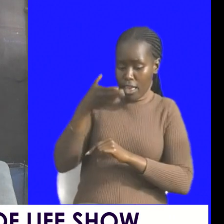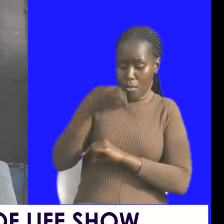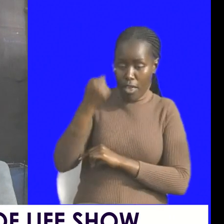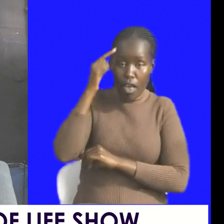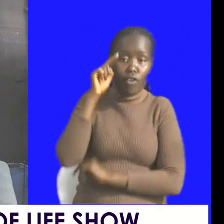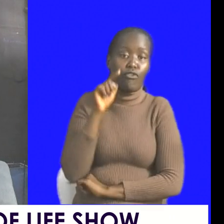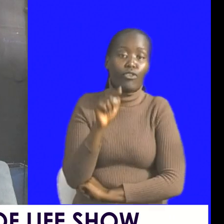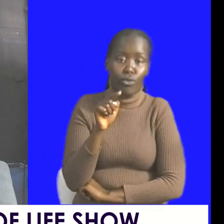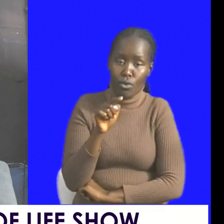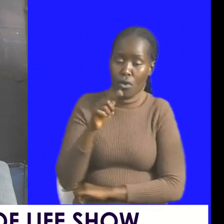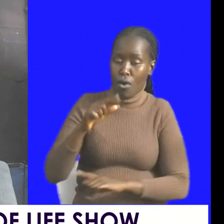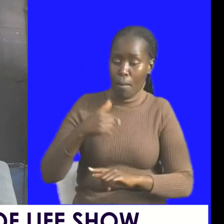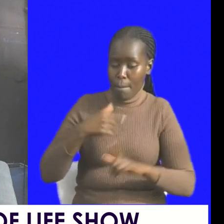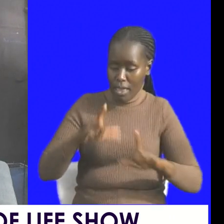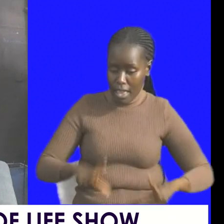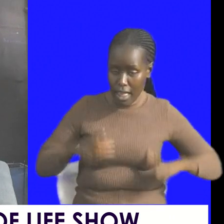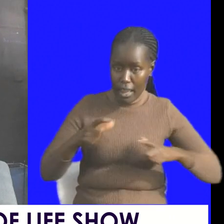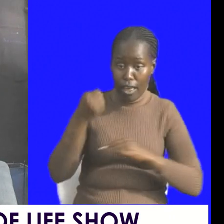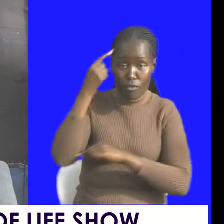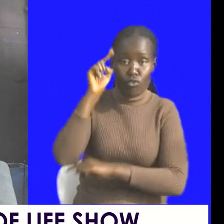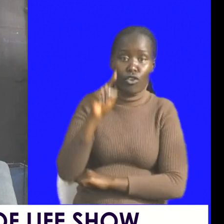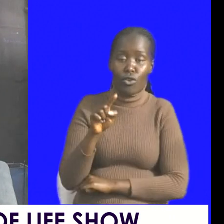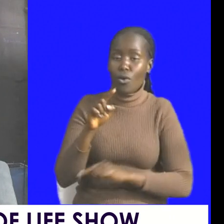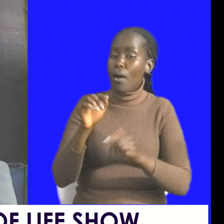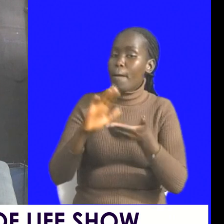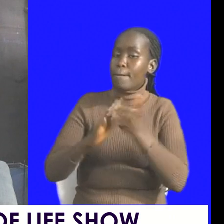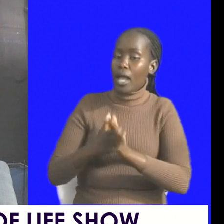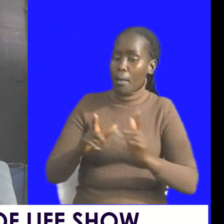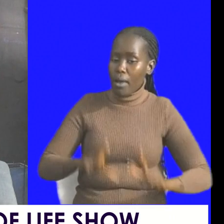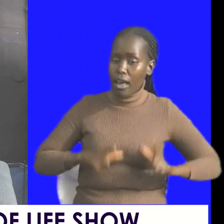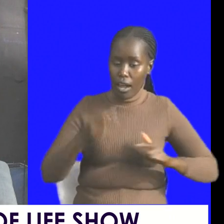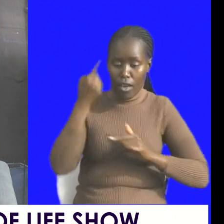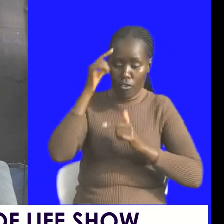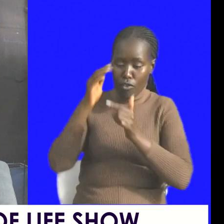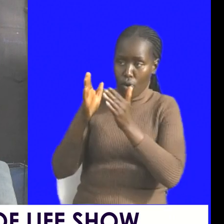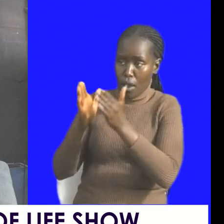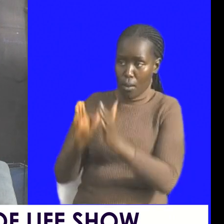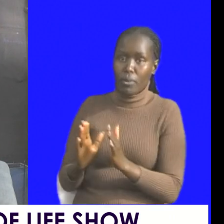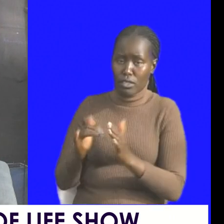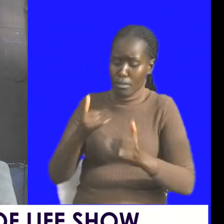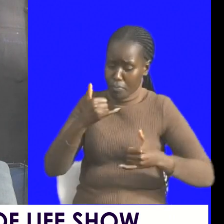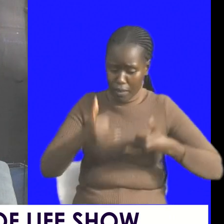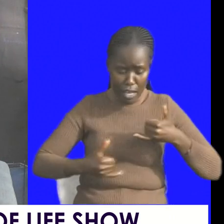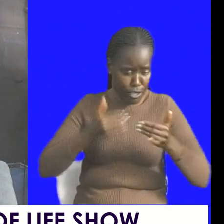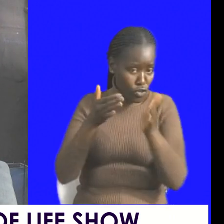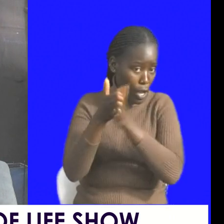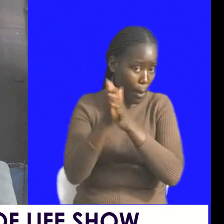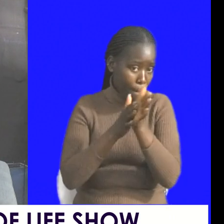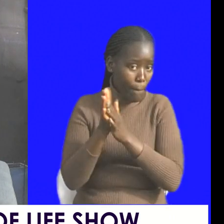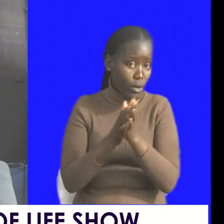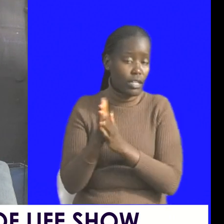i am alive for you be alive for somebody oh how i enjoy motivating people